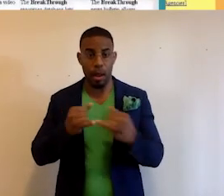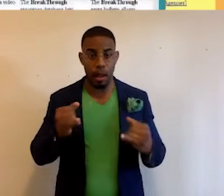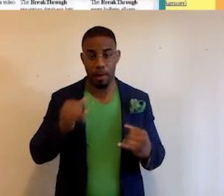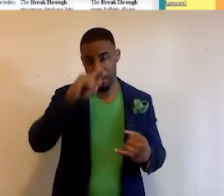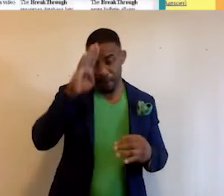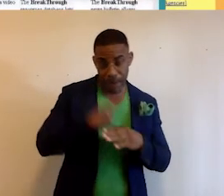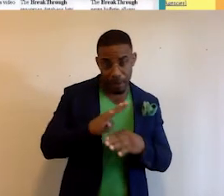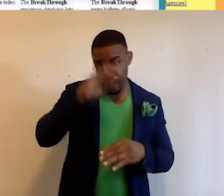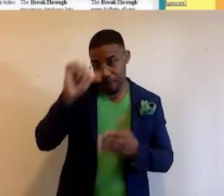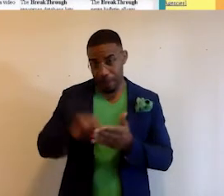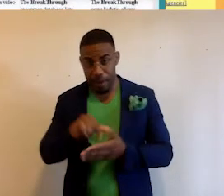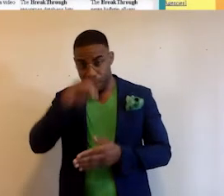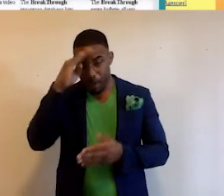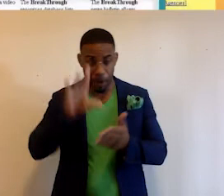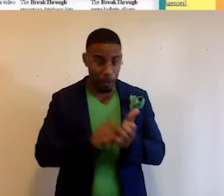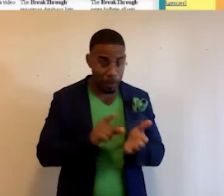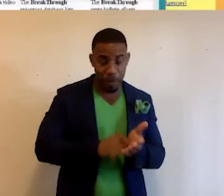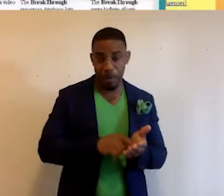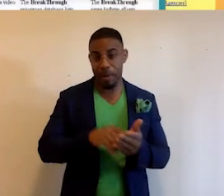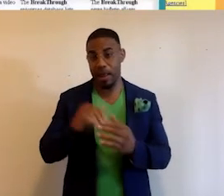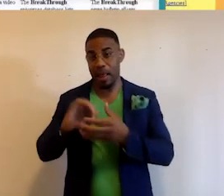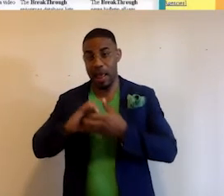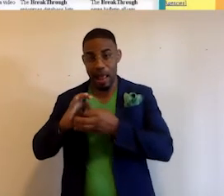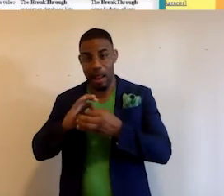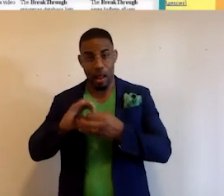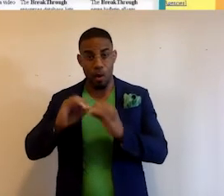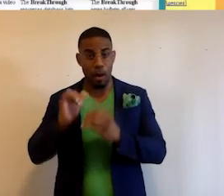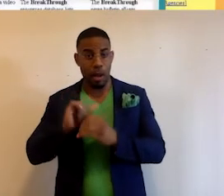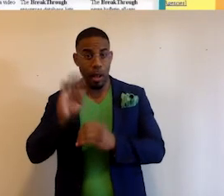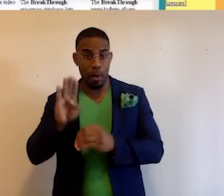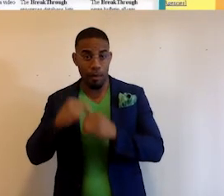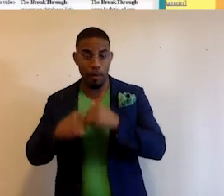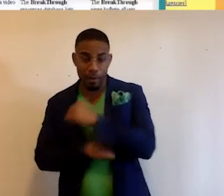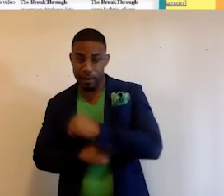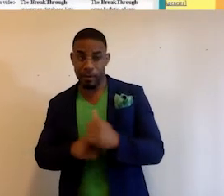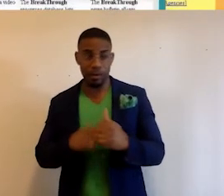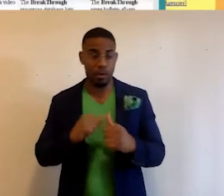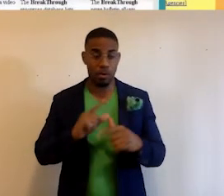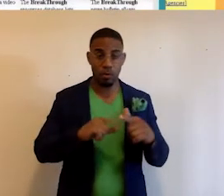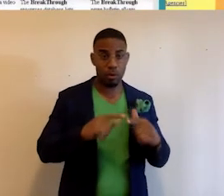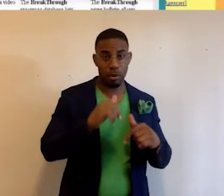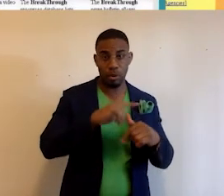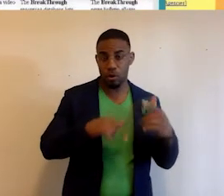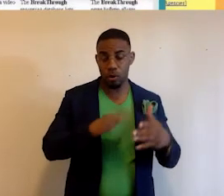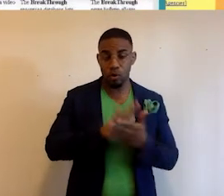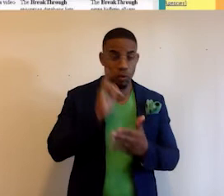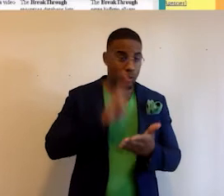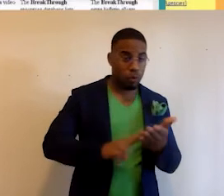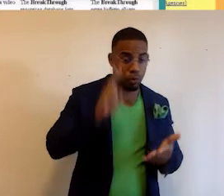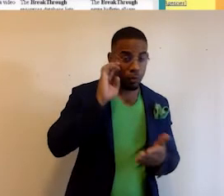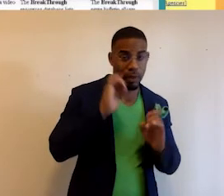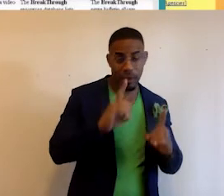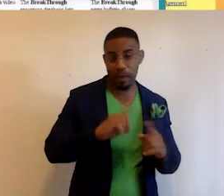Black Pages and the Black newspaper, Bay State Banner, to ally organizations like Boston Foundation, Northeastern University School of